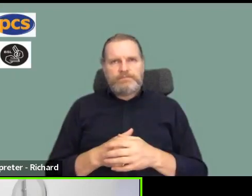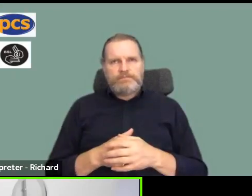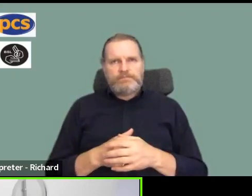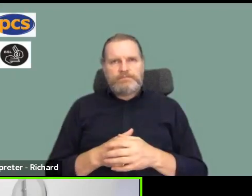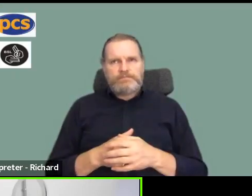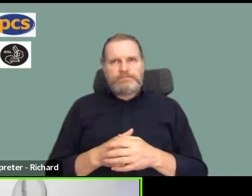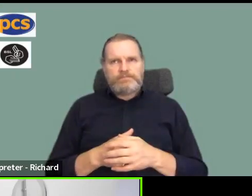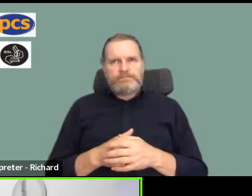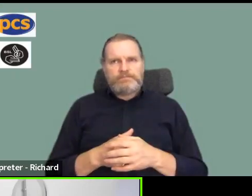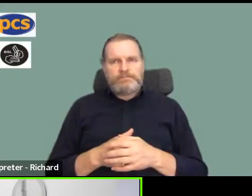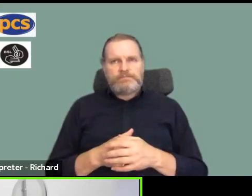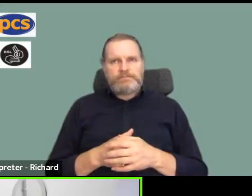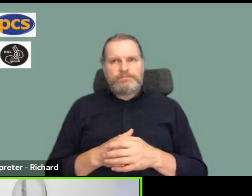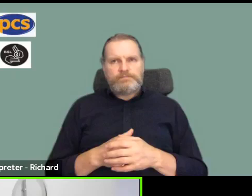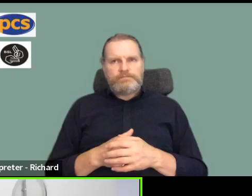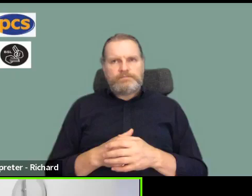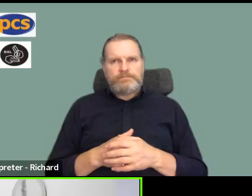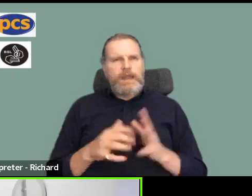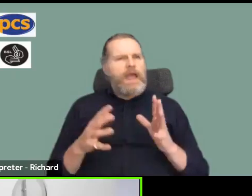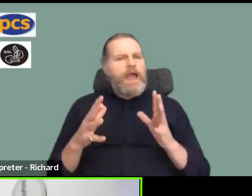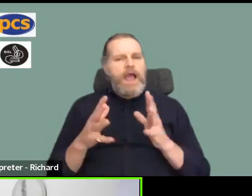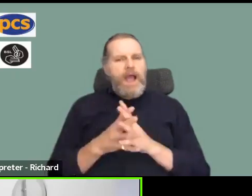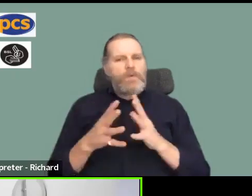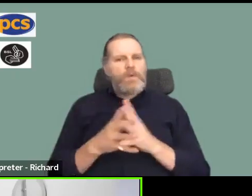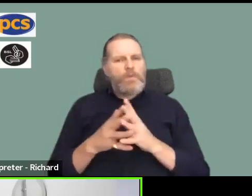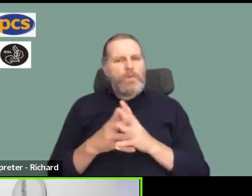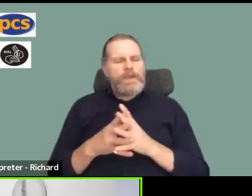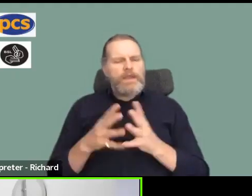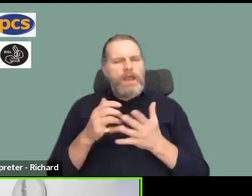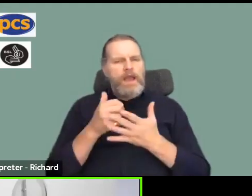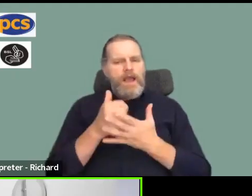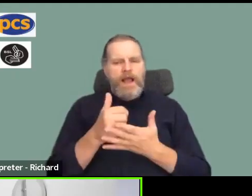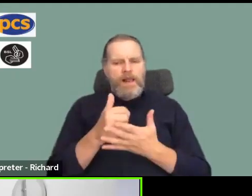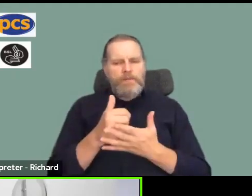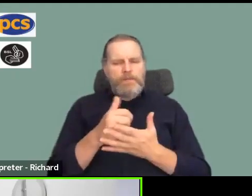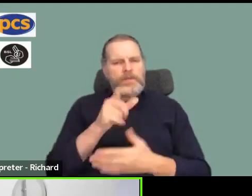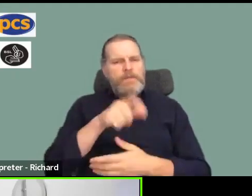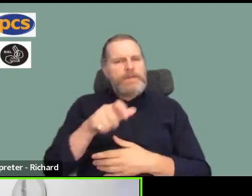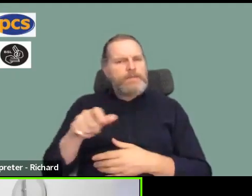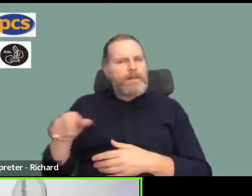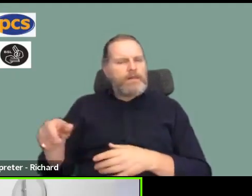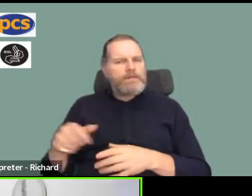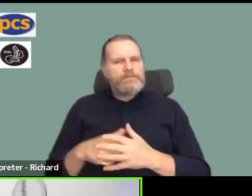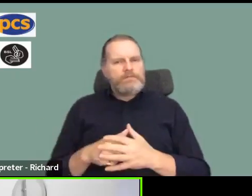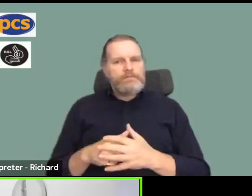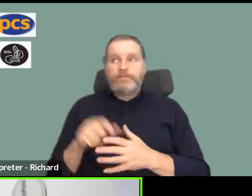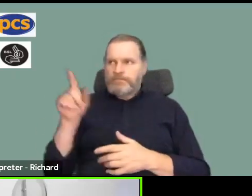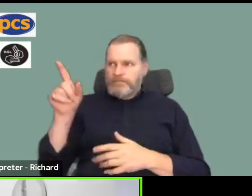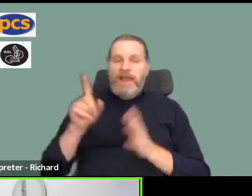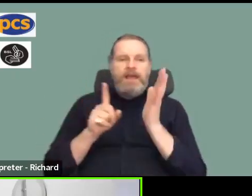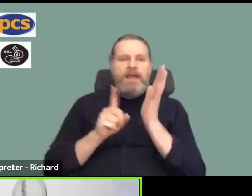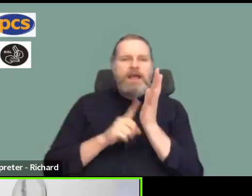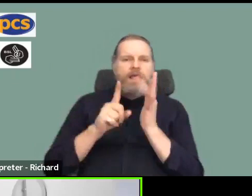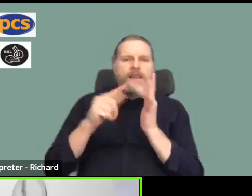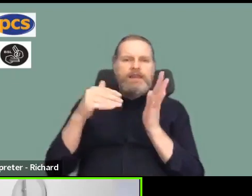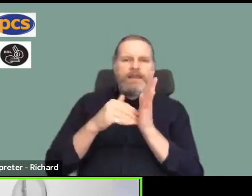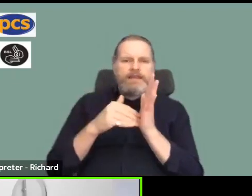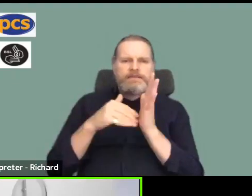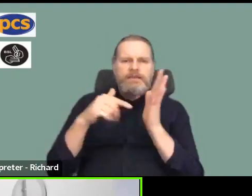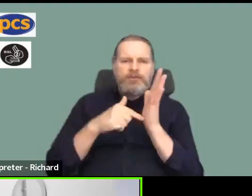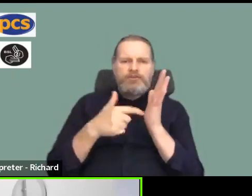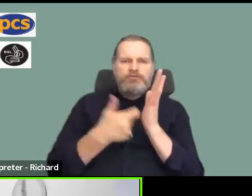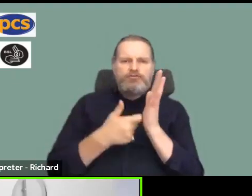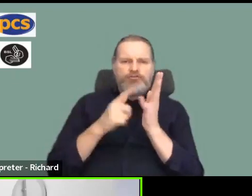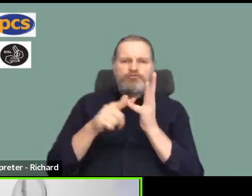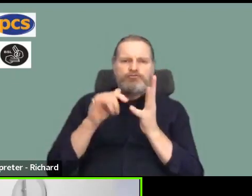them. And that is really concerning. And, you know, people will have seen the bold statements from Liz Trust. But, you know, whether it's her or